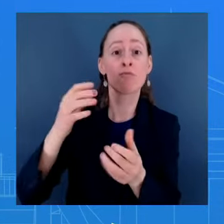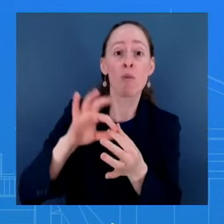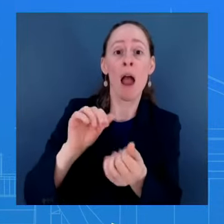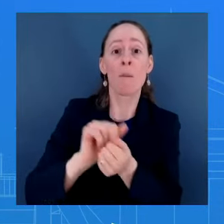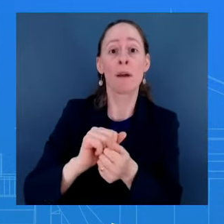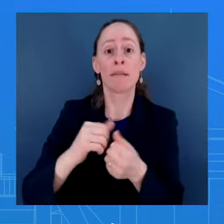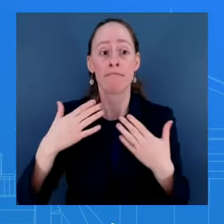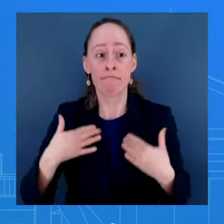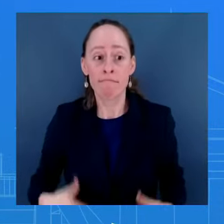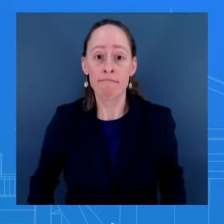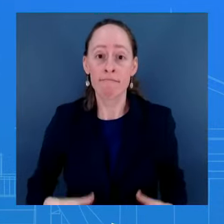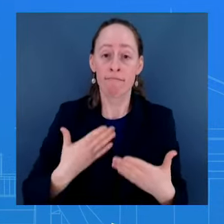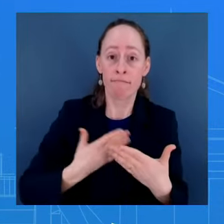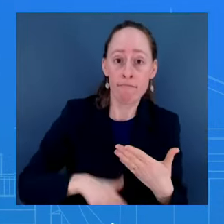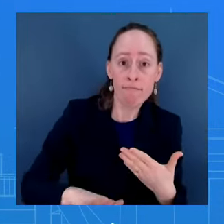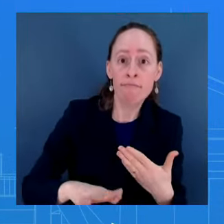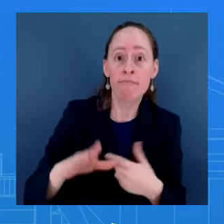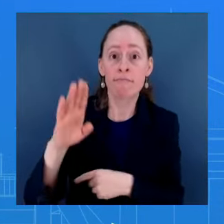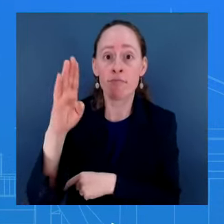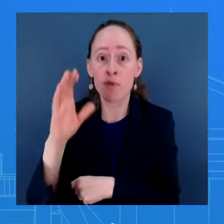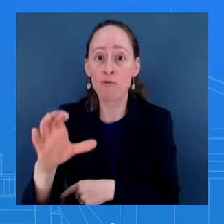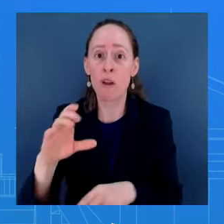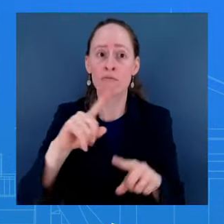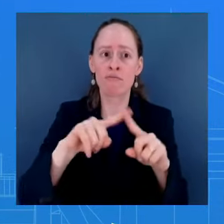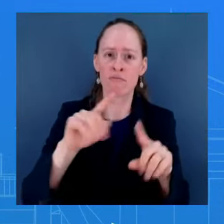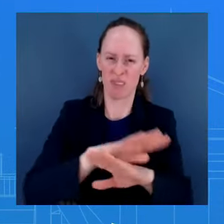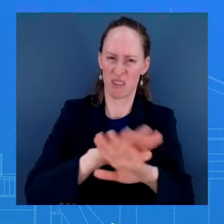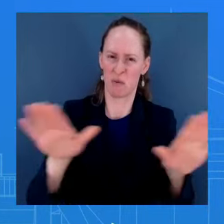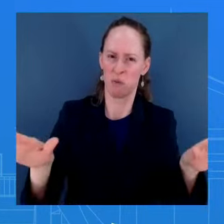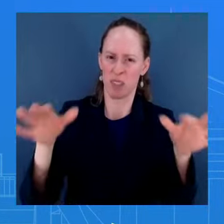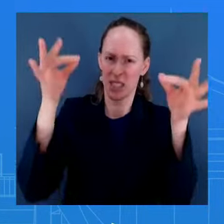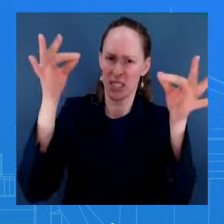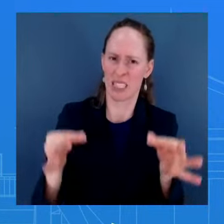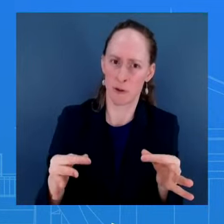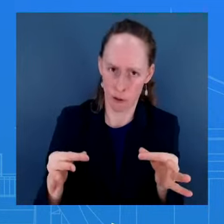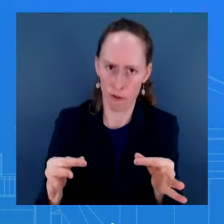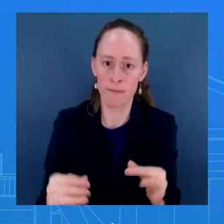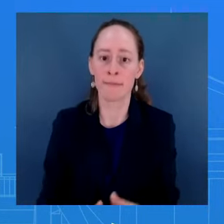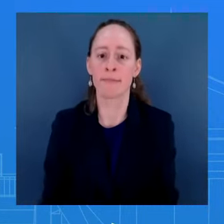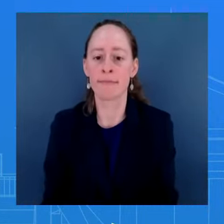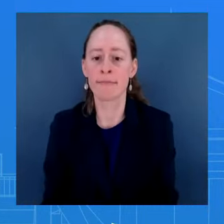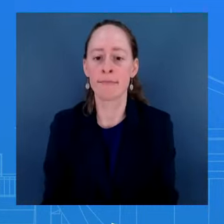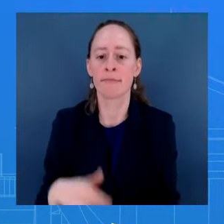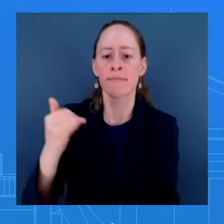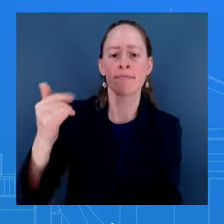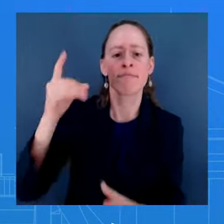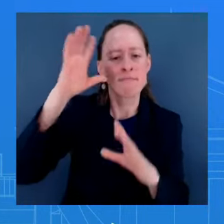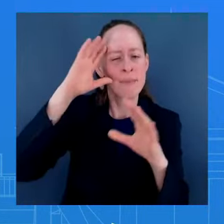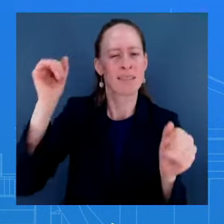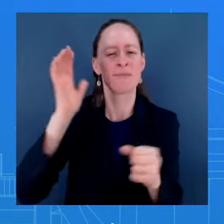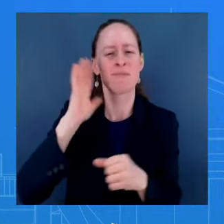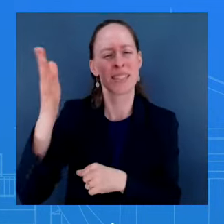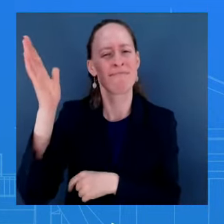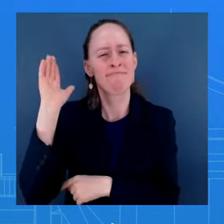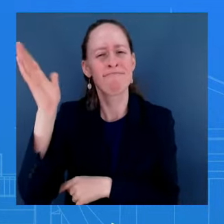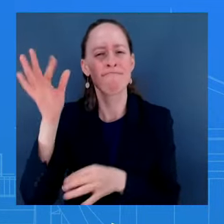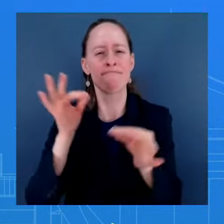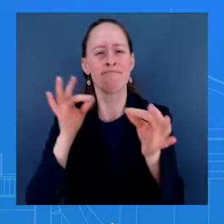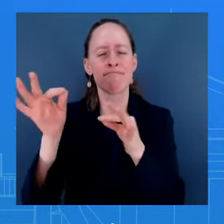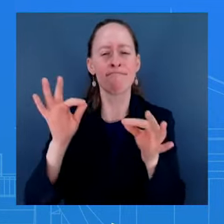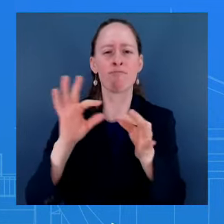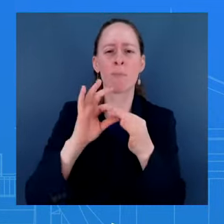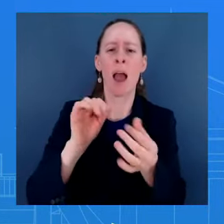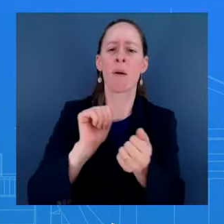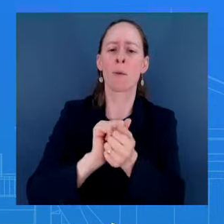that were introduced recently on finding ways to prevent women from making these really important decisions